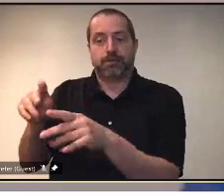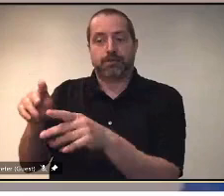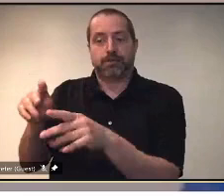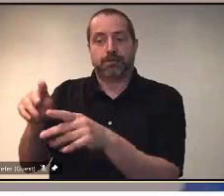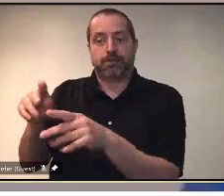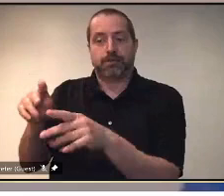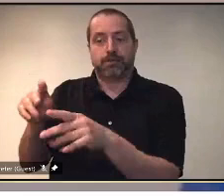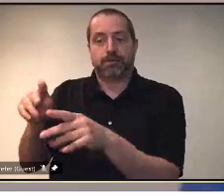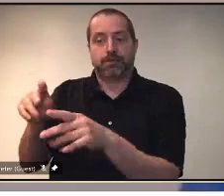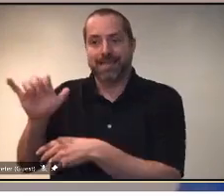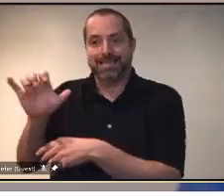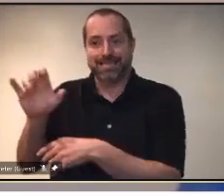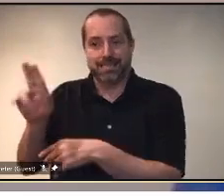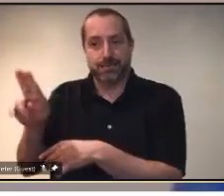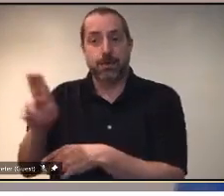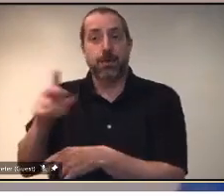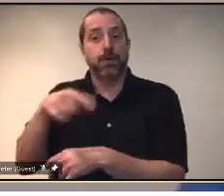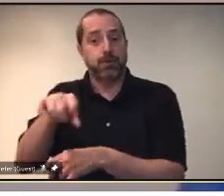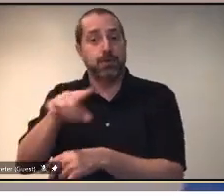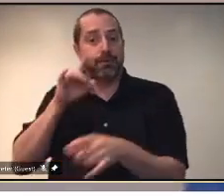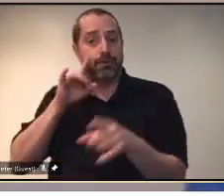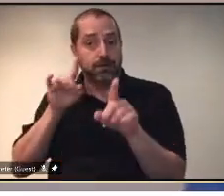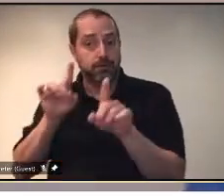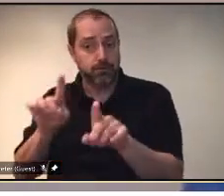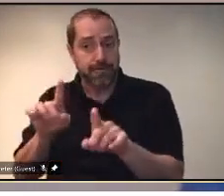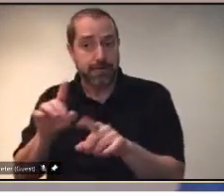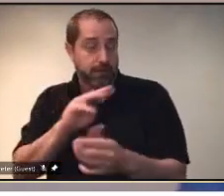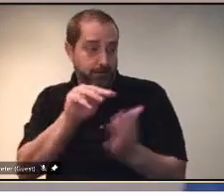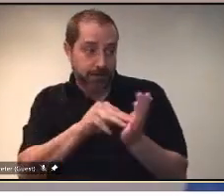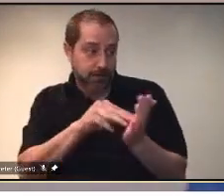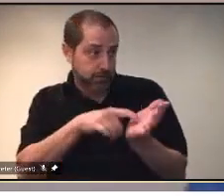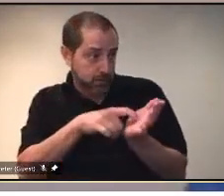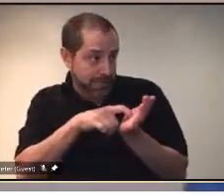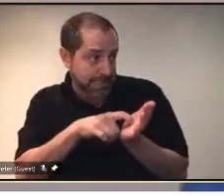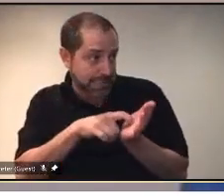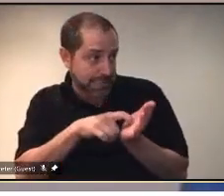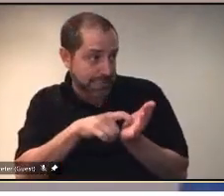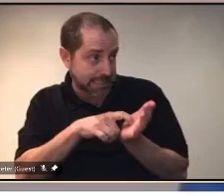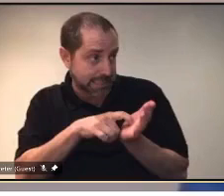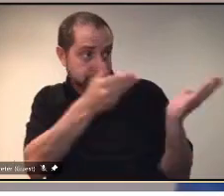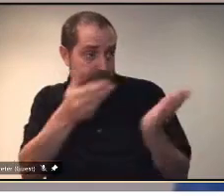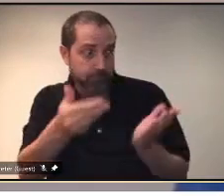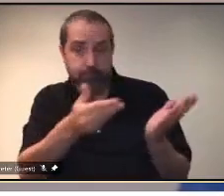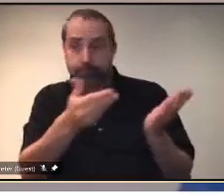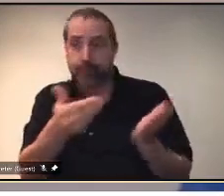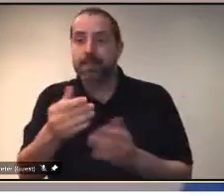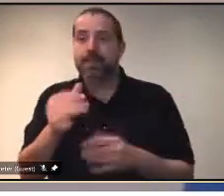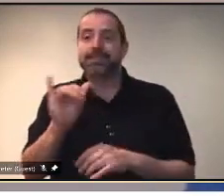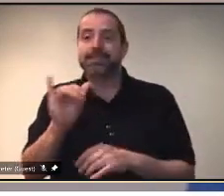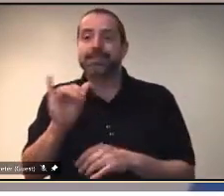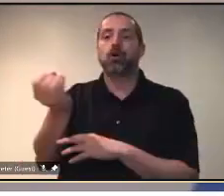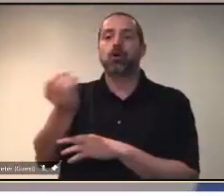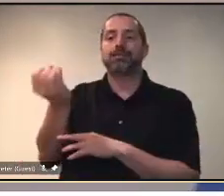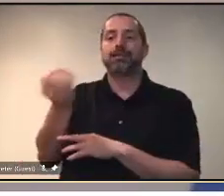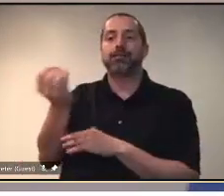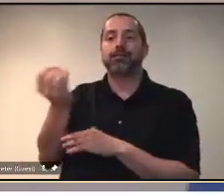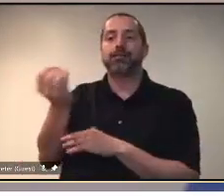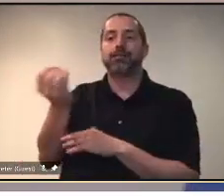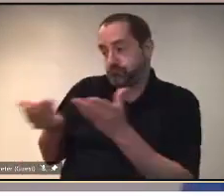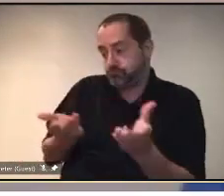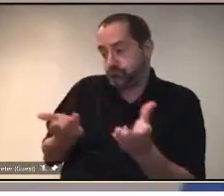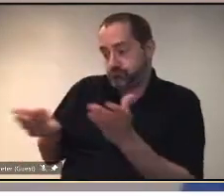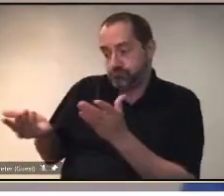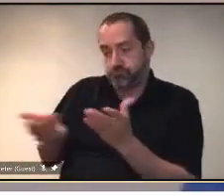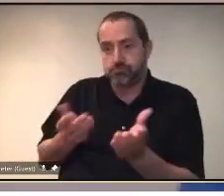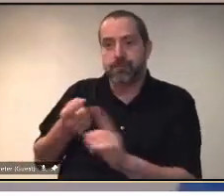patients as Manitoba needs us to uh as has Ontario Ontario taking the bigger load uh but we haven't had any requests